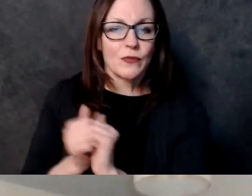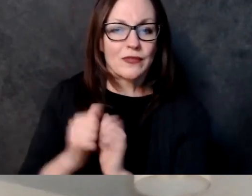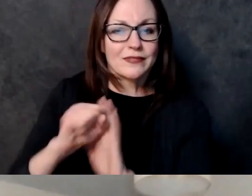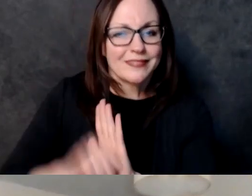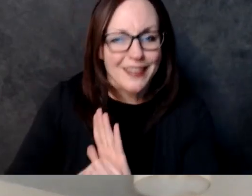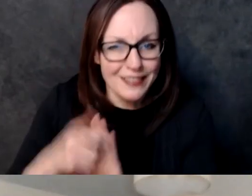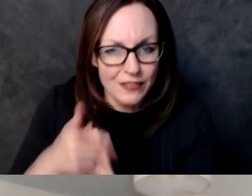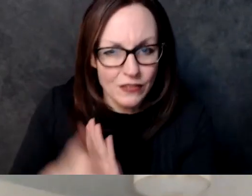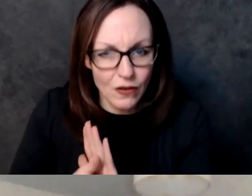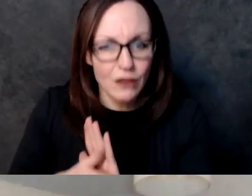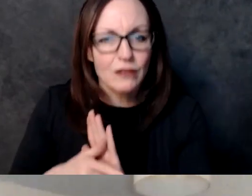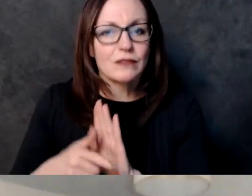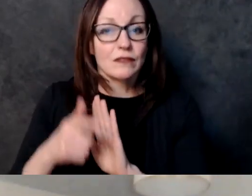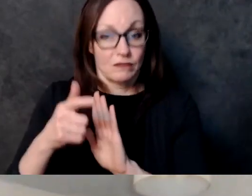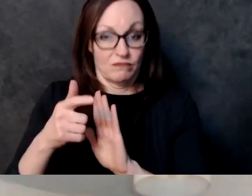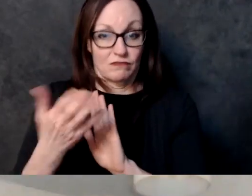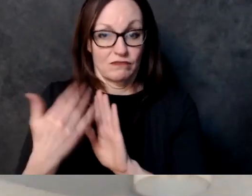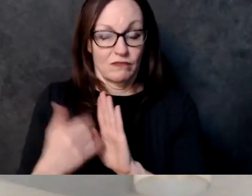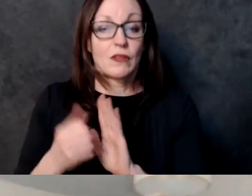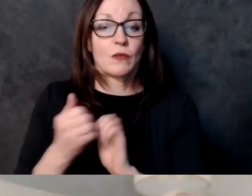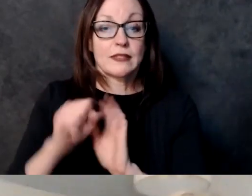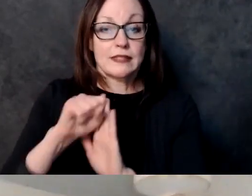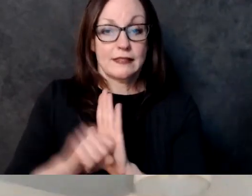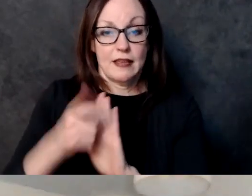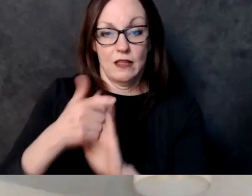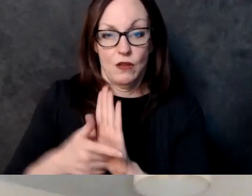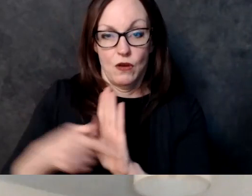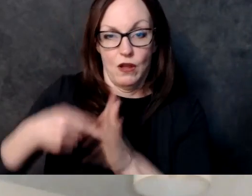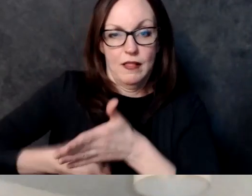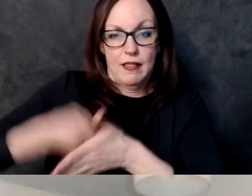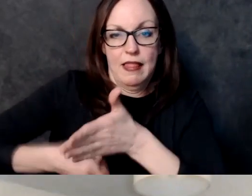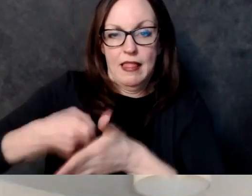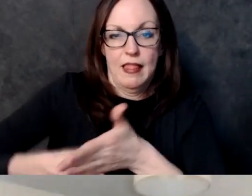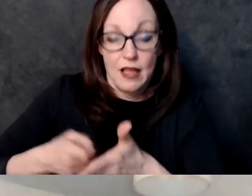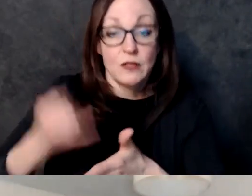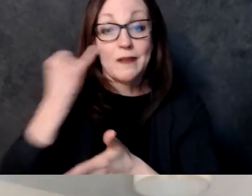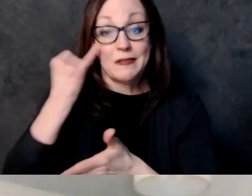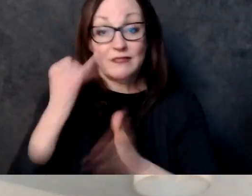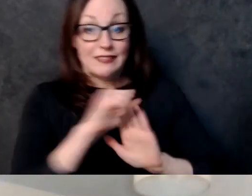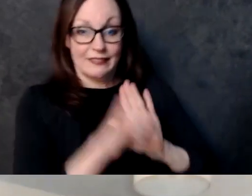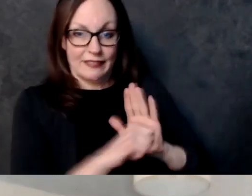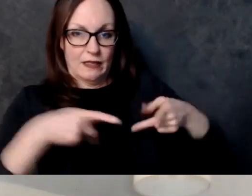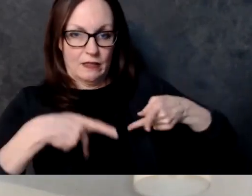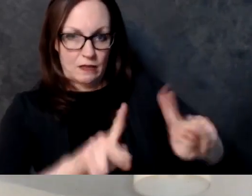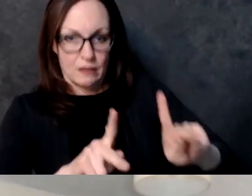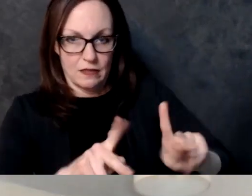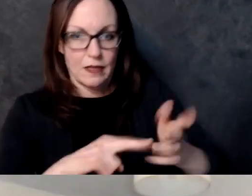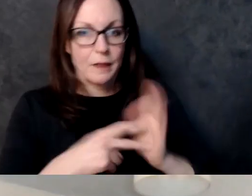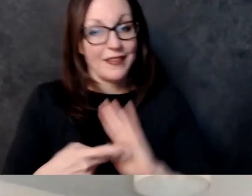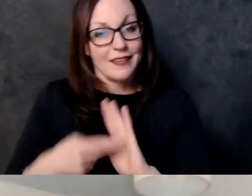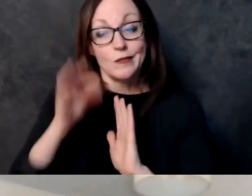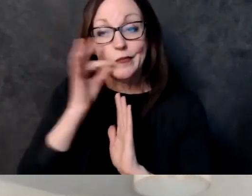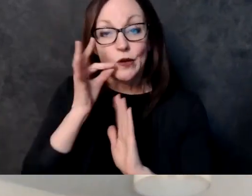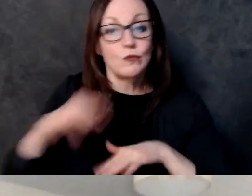in complete agreement and i've always been supportive of it since when i first ran it was an issue i ran on even um at that time the loss was